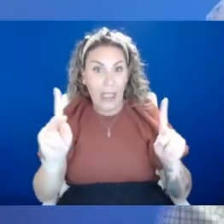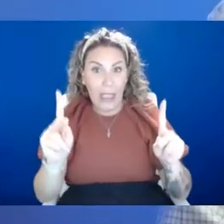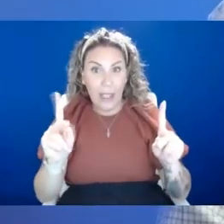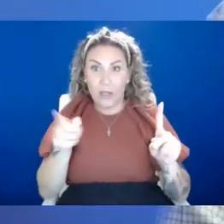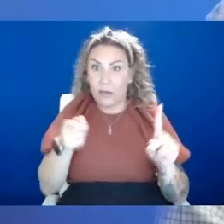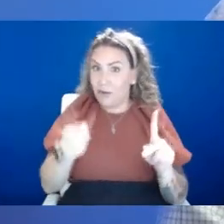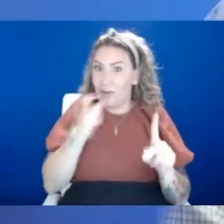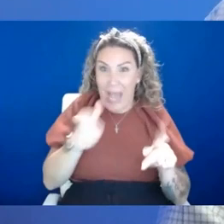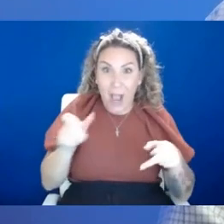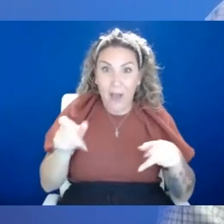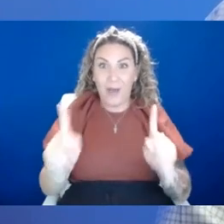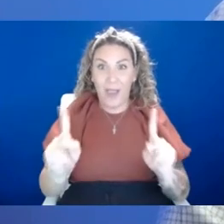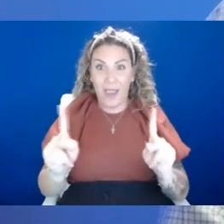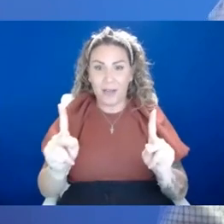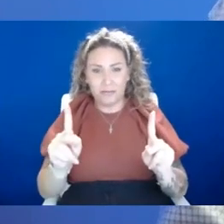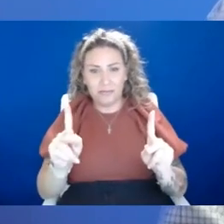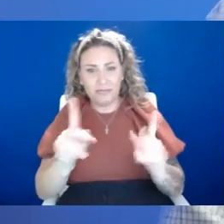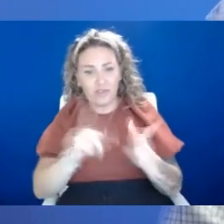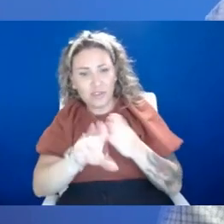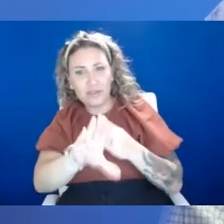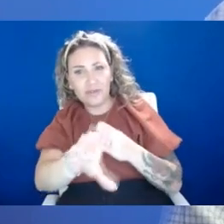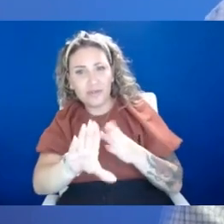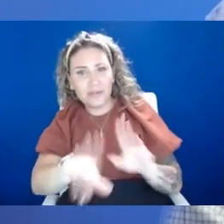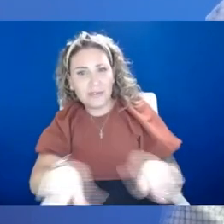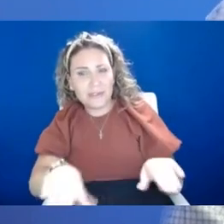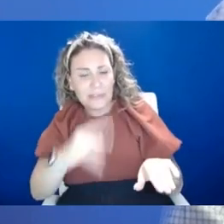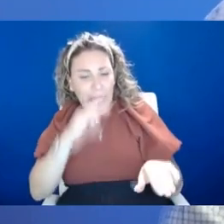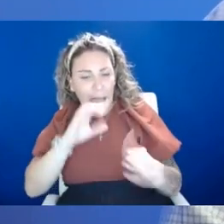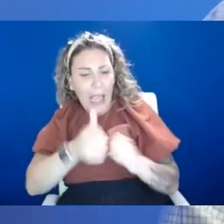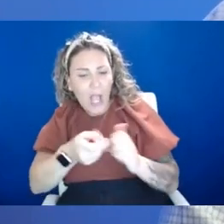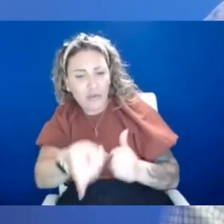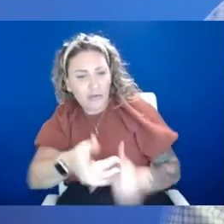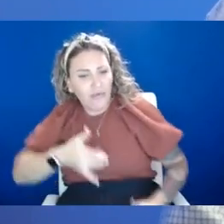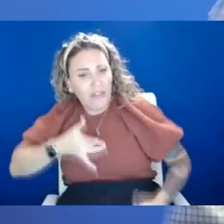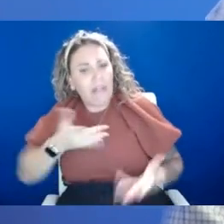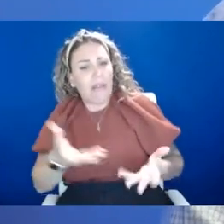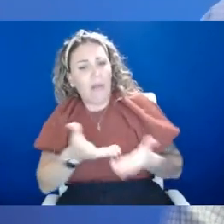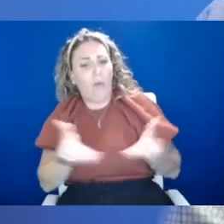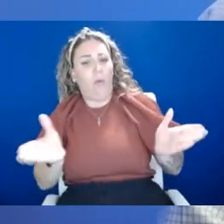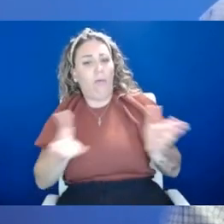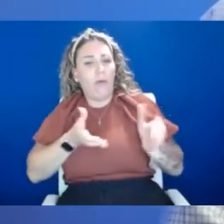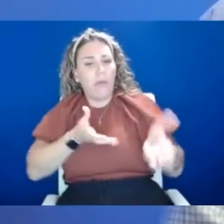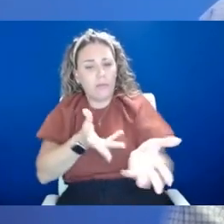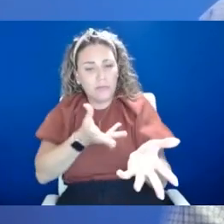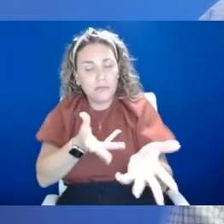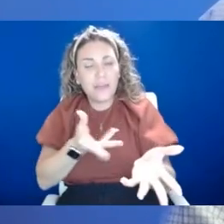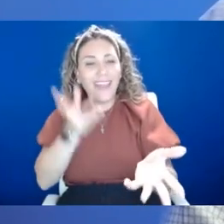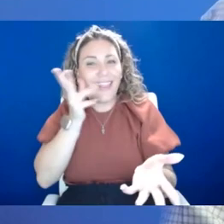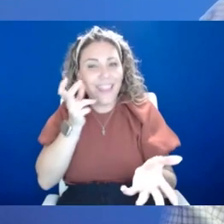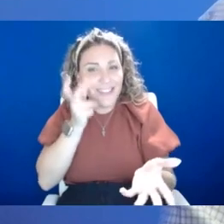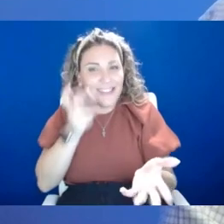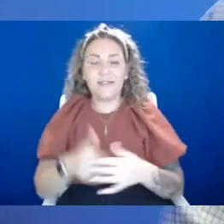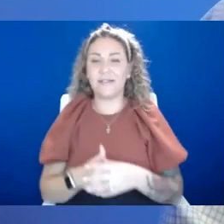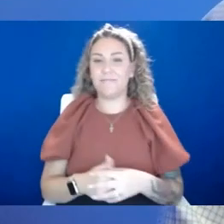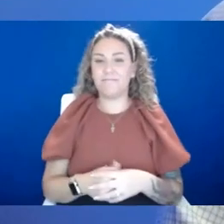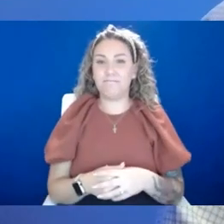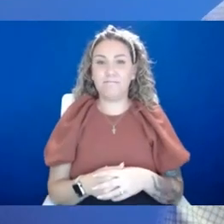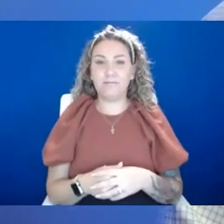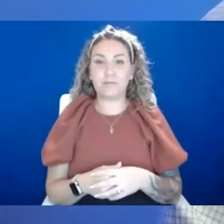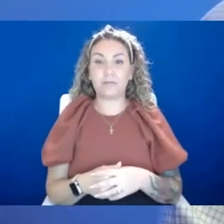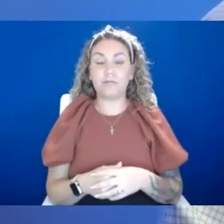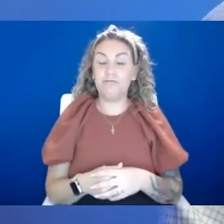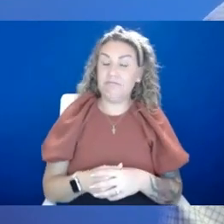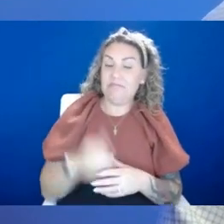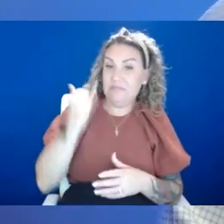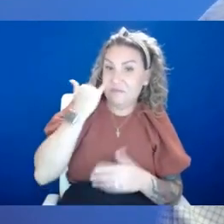ask them, how are you doing? Check in. How are, how are you feeling? Um, open that space and listen. Um, should you have concerns